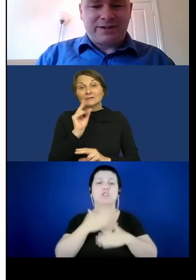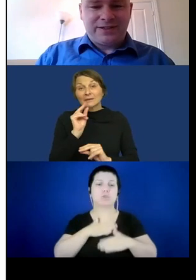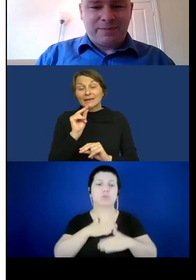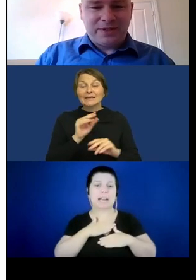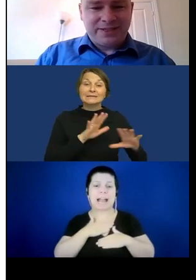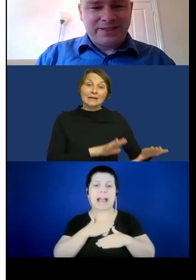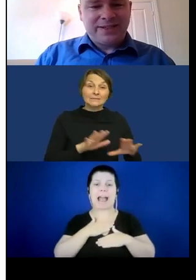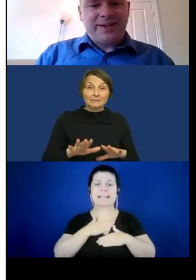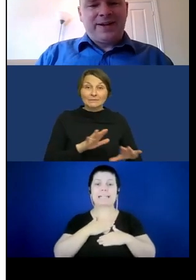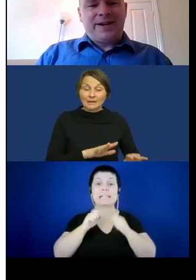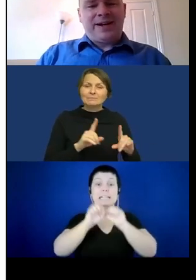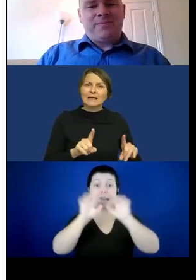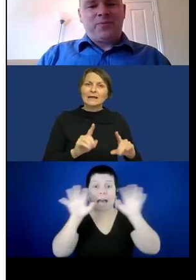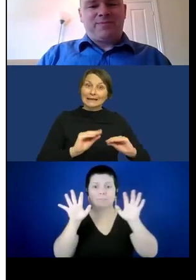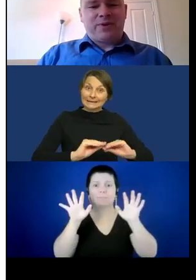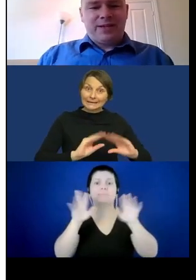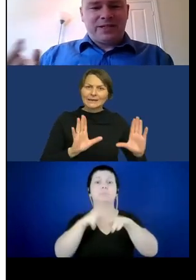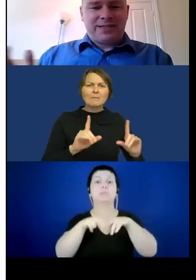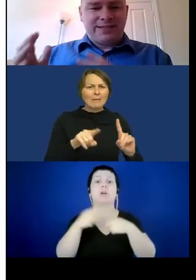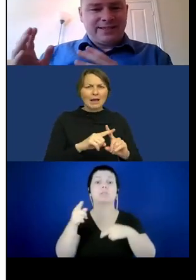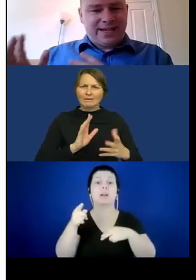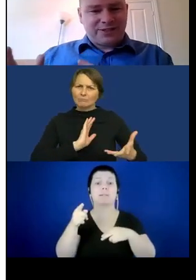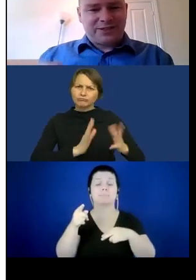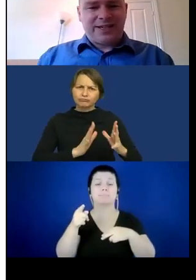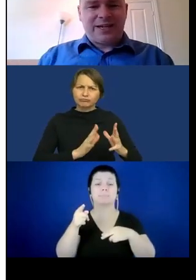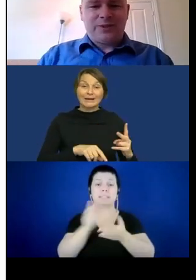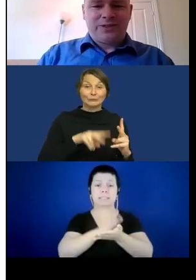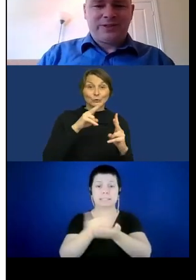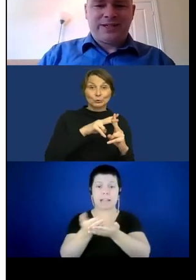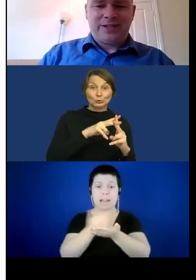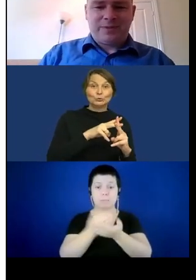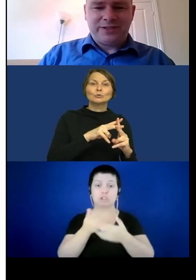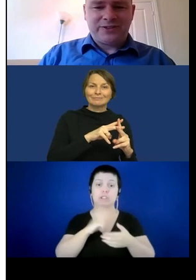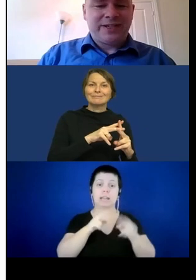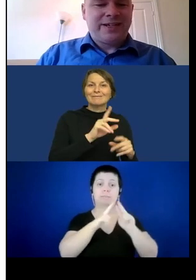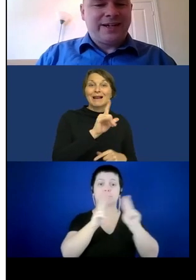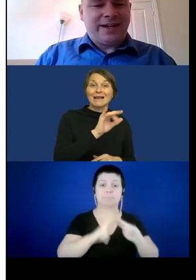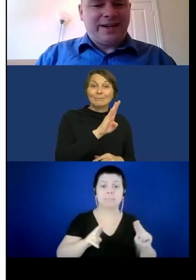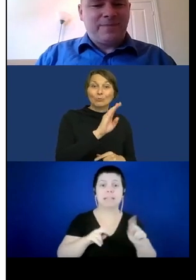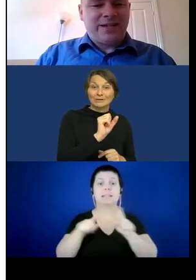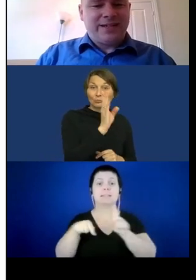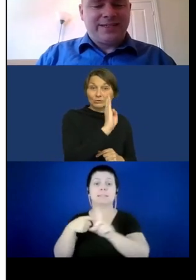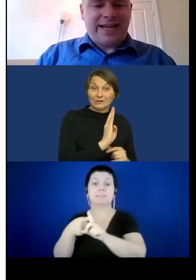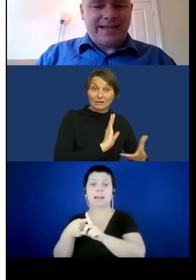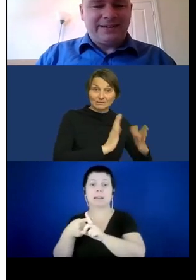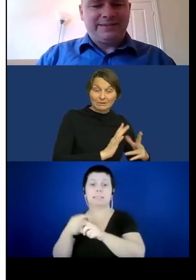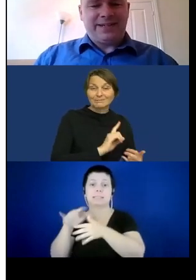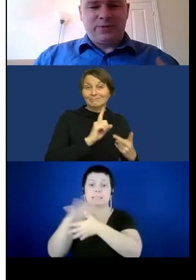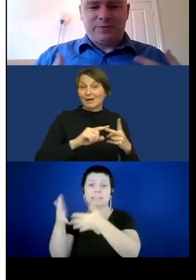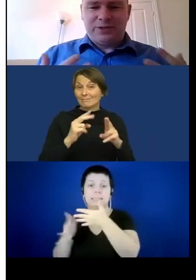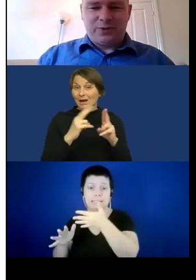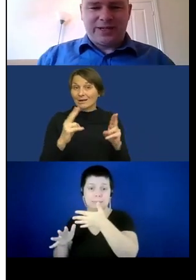of our interpreters. We have both Libris and international sign language interpreters here today.